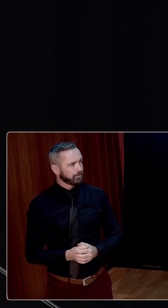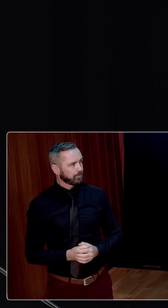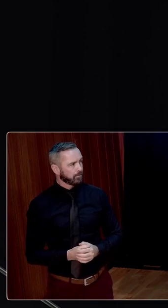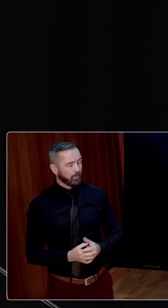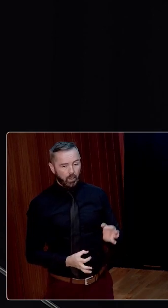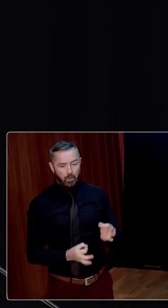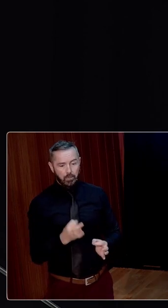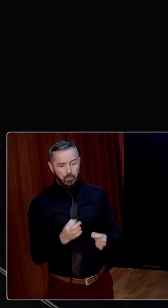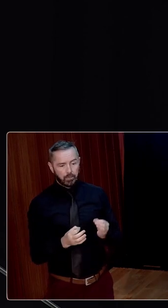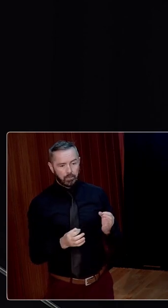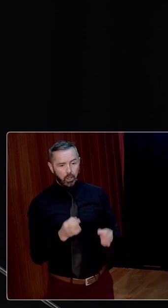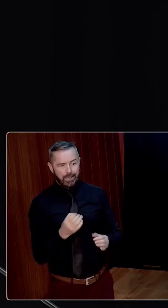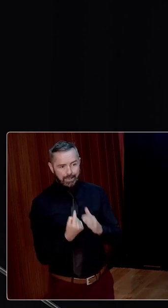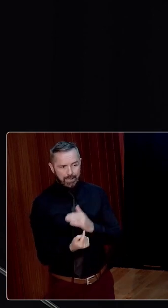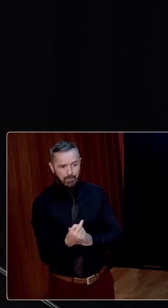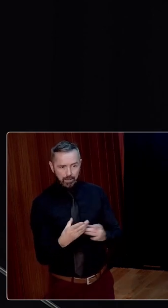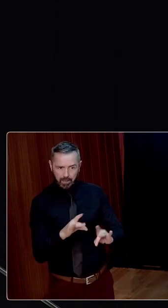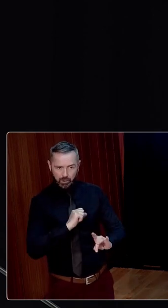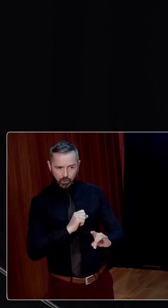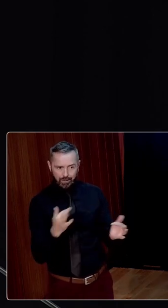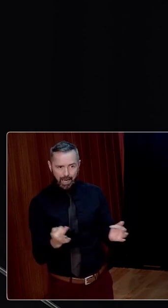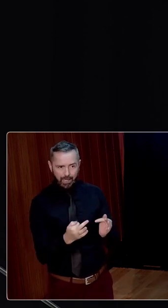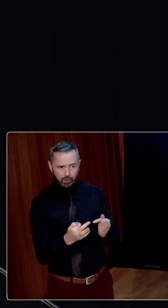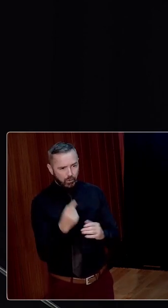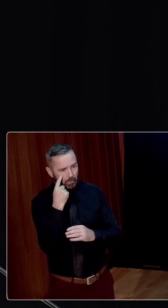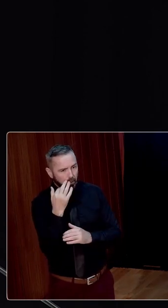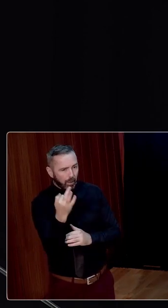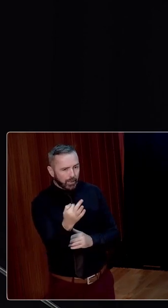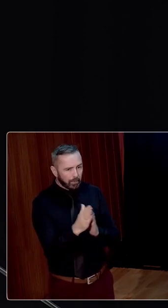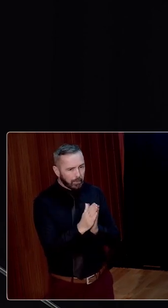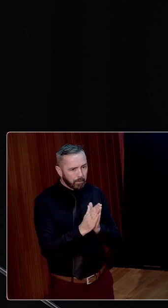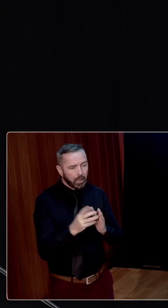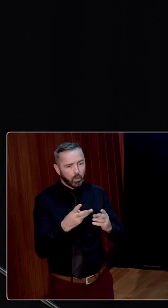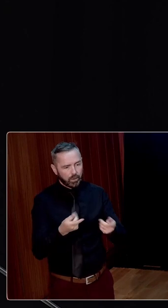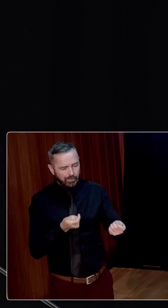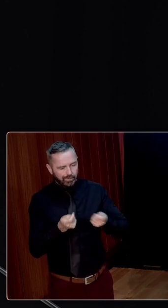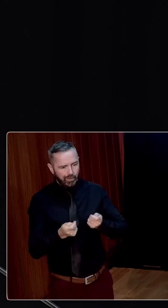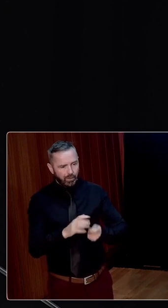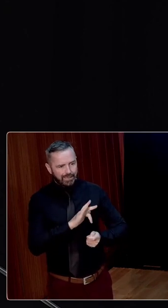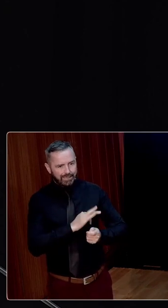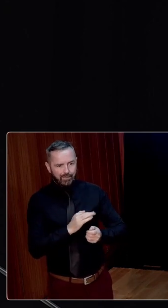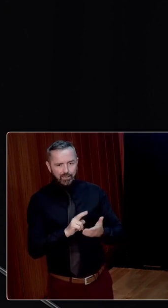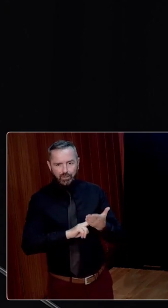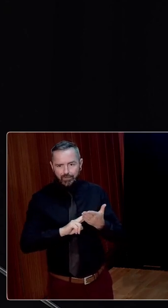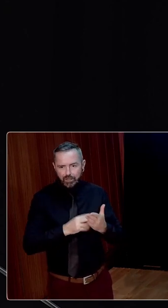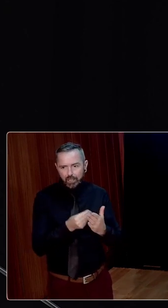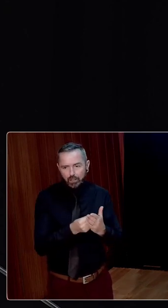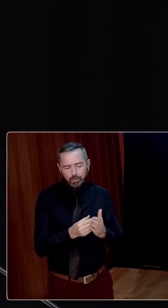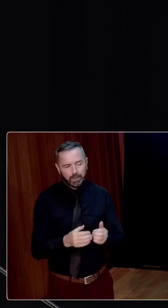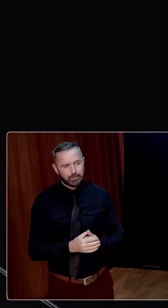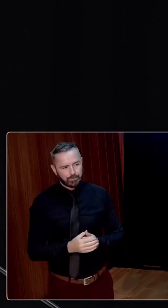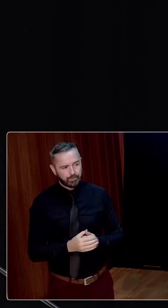Political independence would ensure the agricultural prosperity which would drive this buoyant, self-sufficient economy.